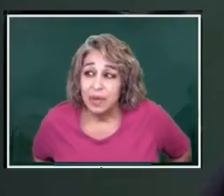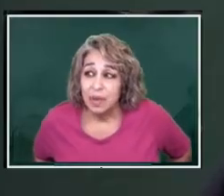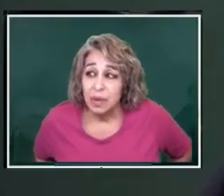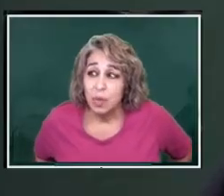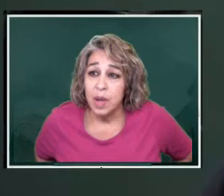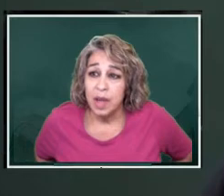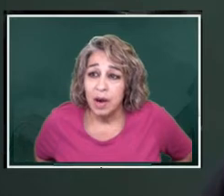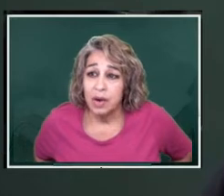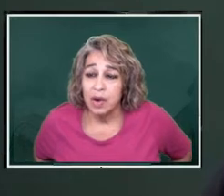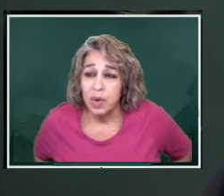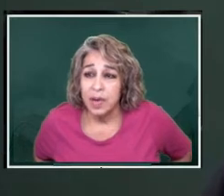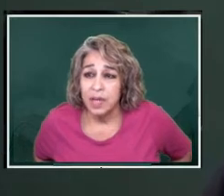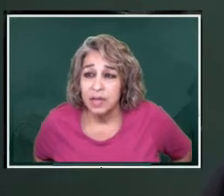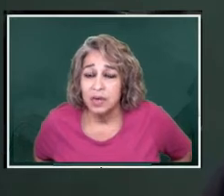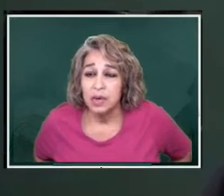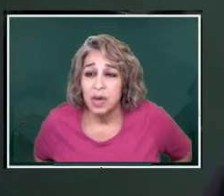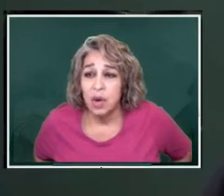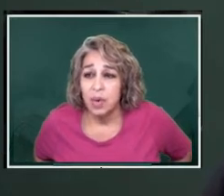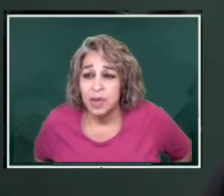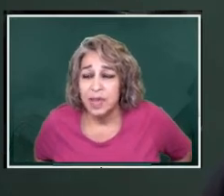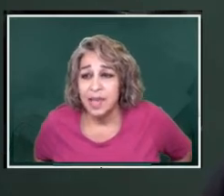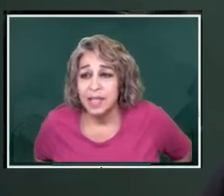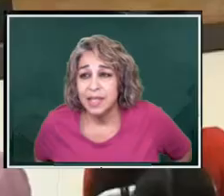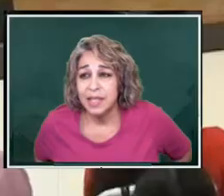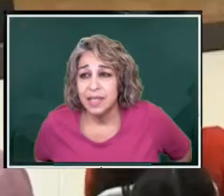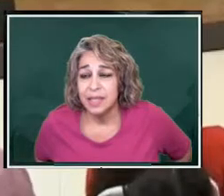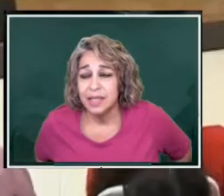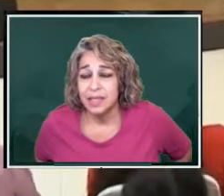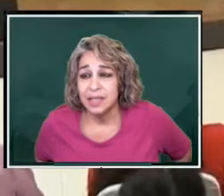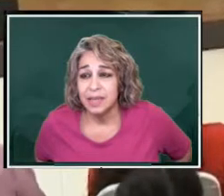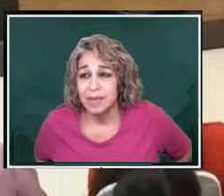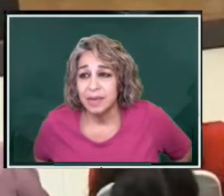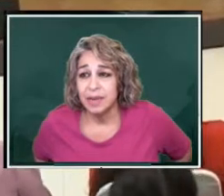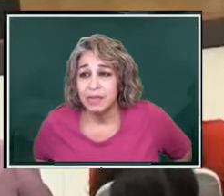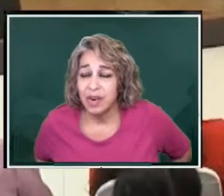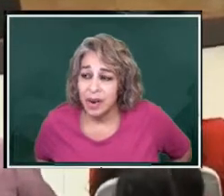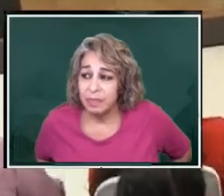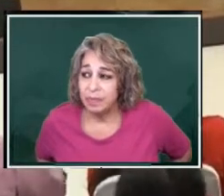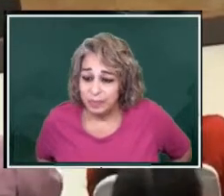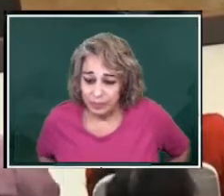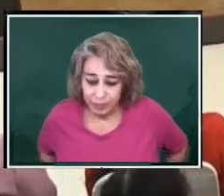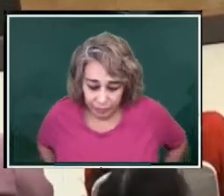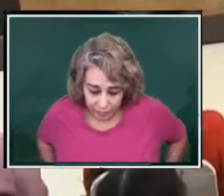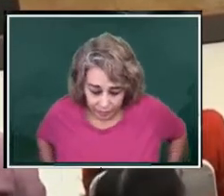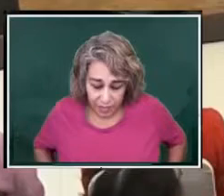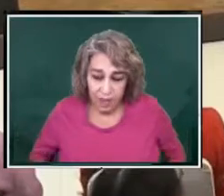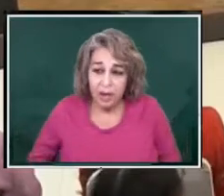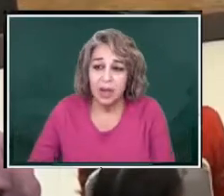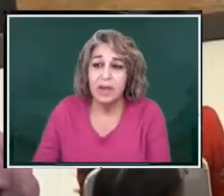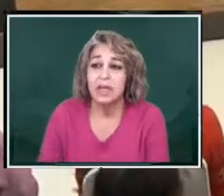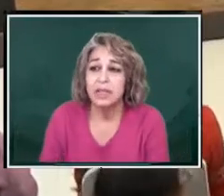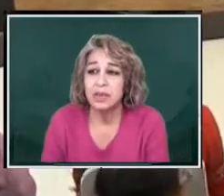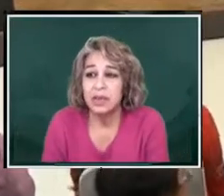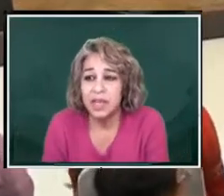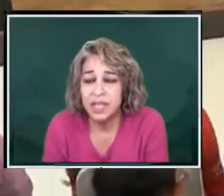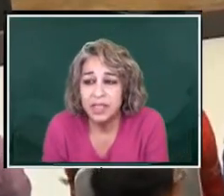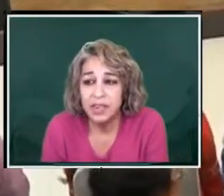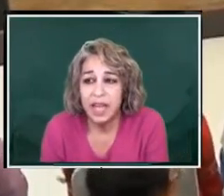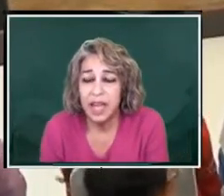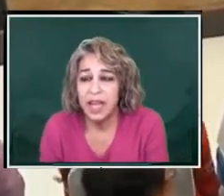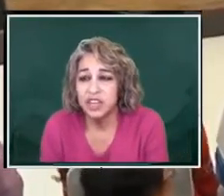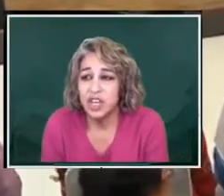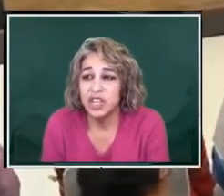we are going to lower the incidents of crime. So